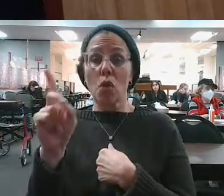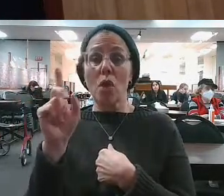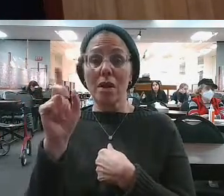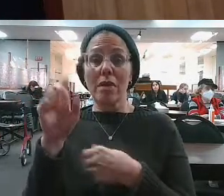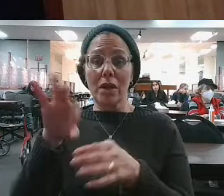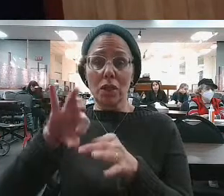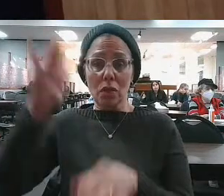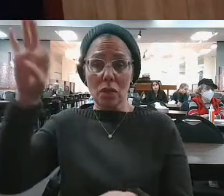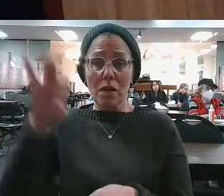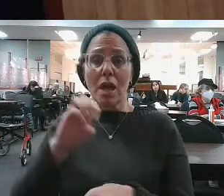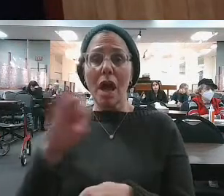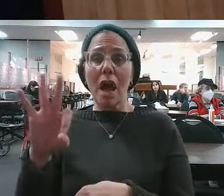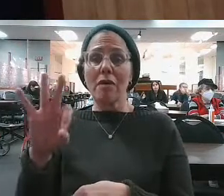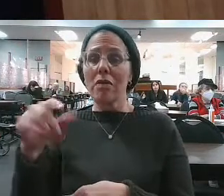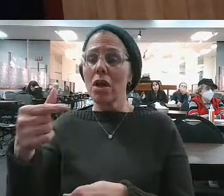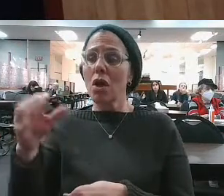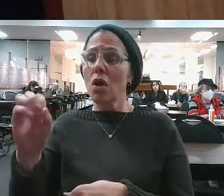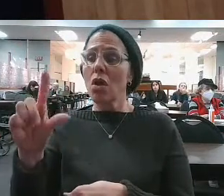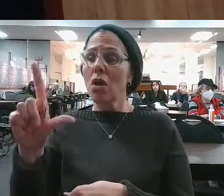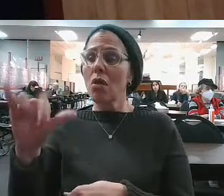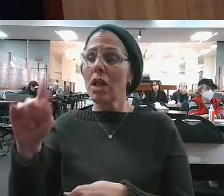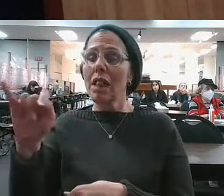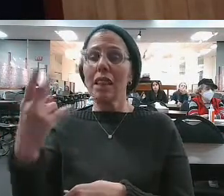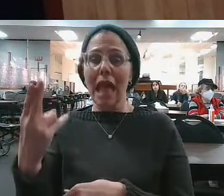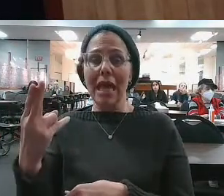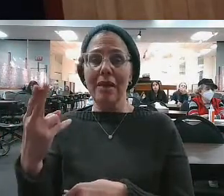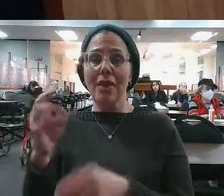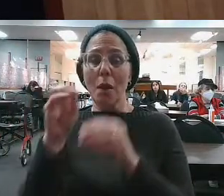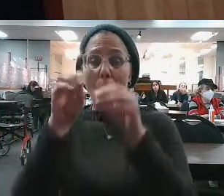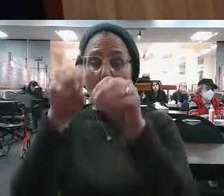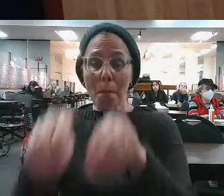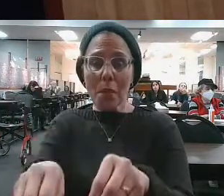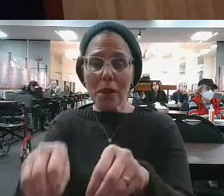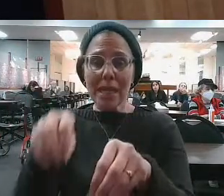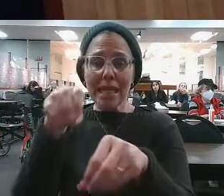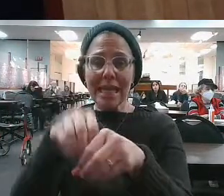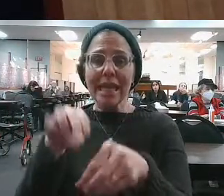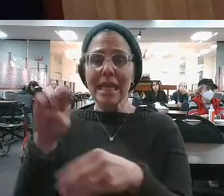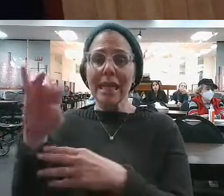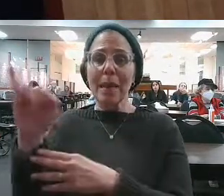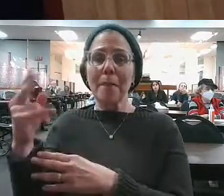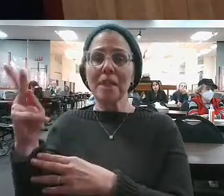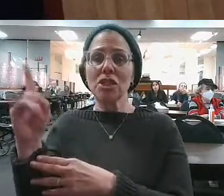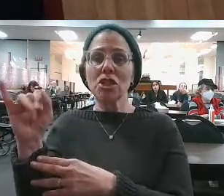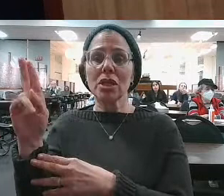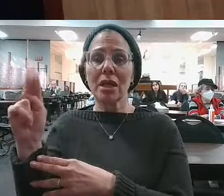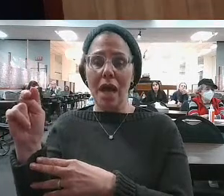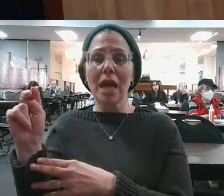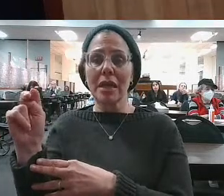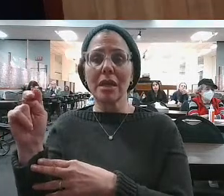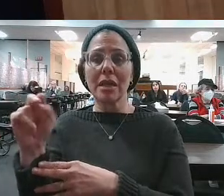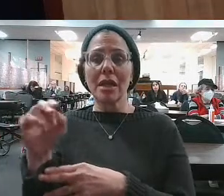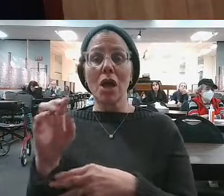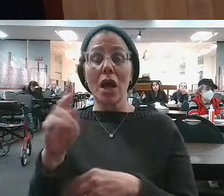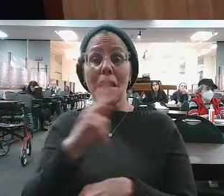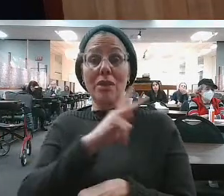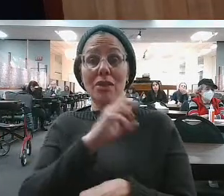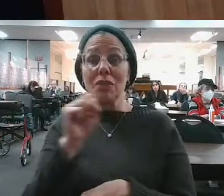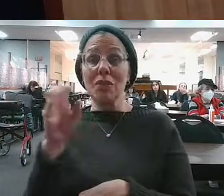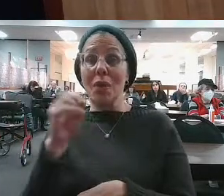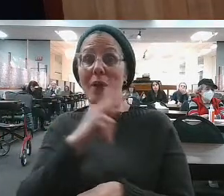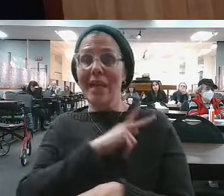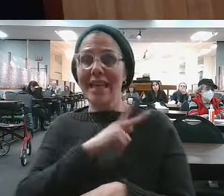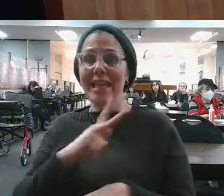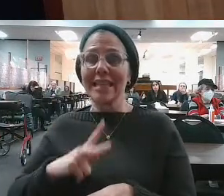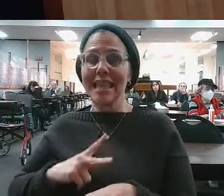took his sword and he took his head. But that they didn't take with him. But the sword, they put in the Mishkan. Sword they put in the Mishkan. So David, so watch